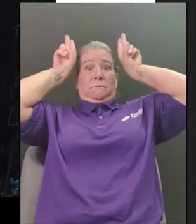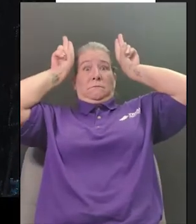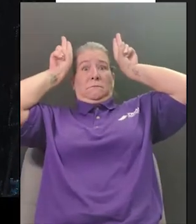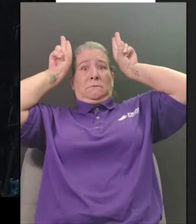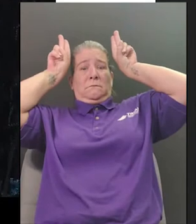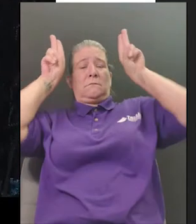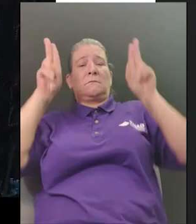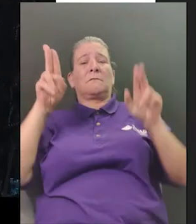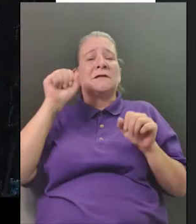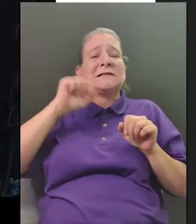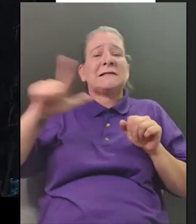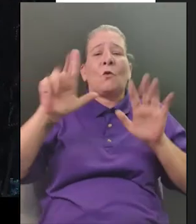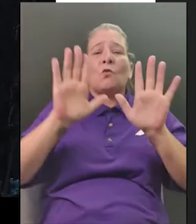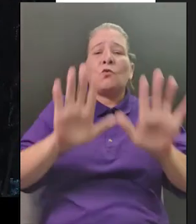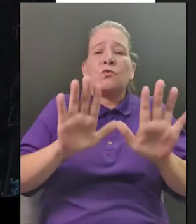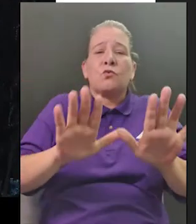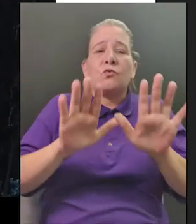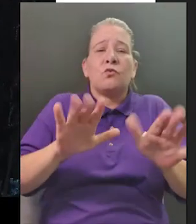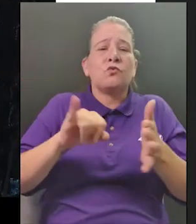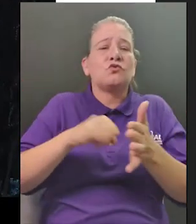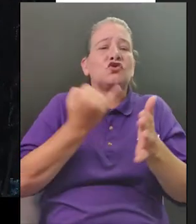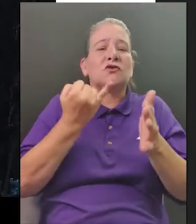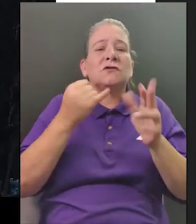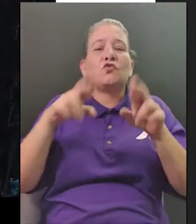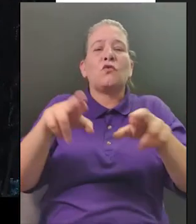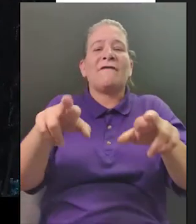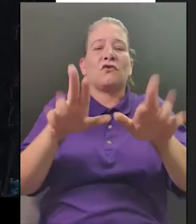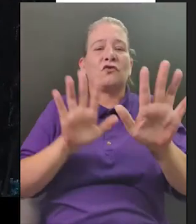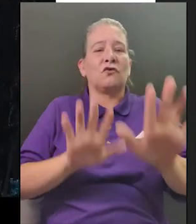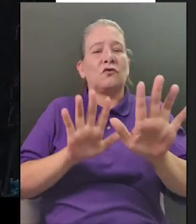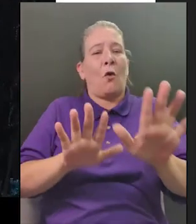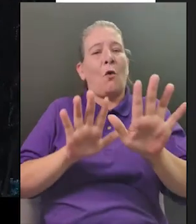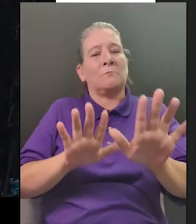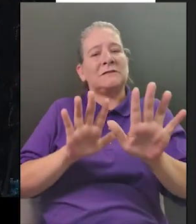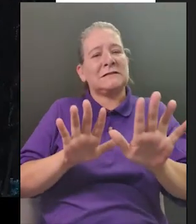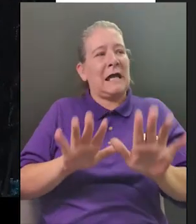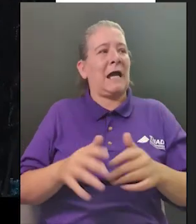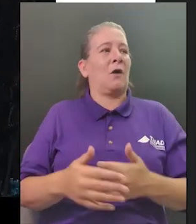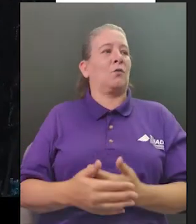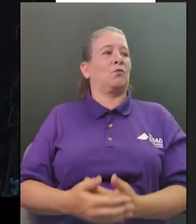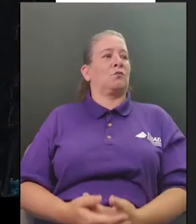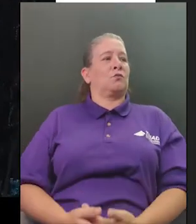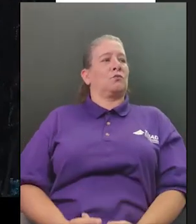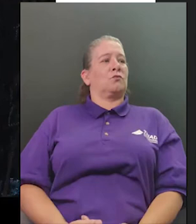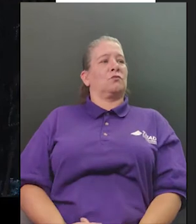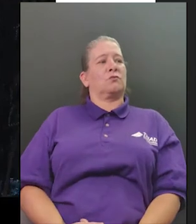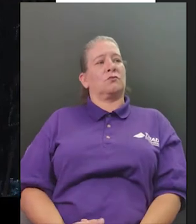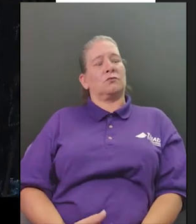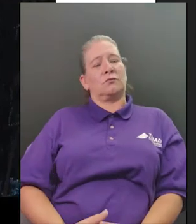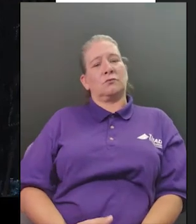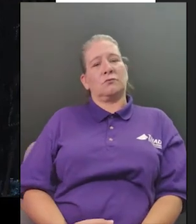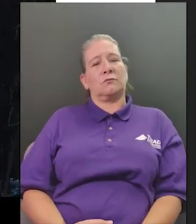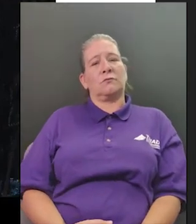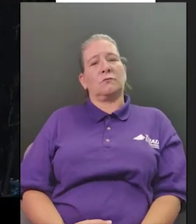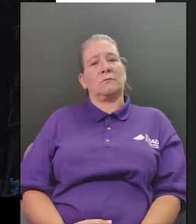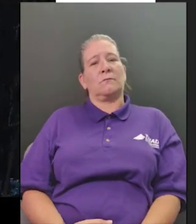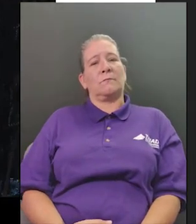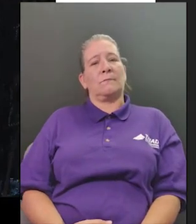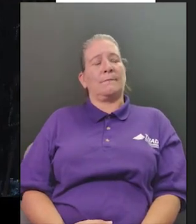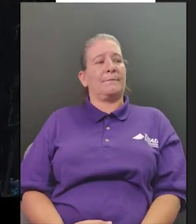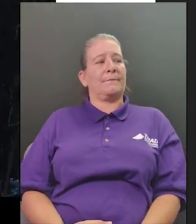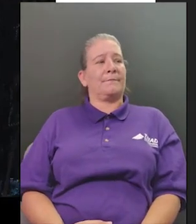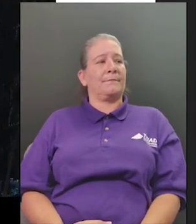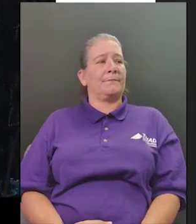a roaring sound came through the trees stars ears pricked up it's only the mill stream